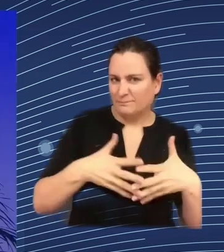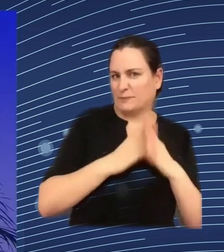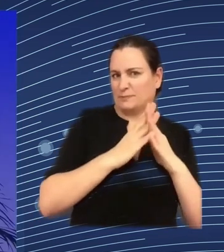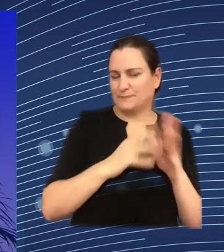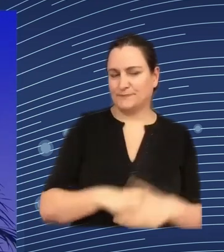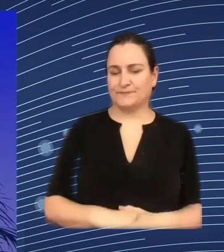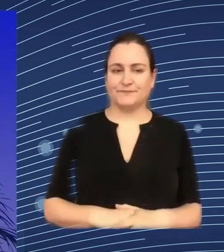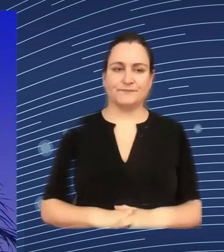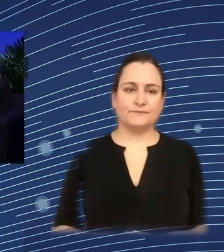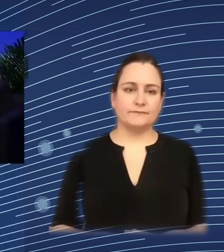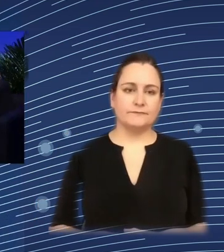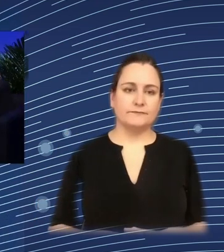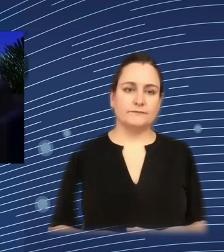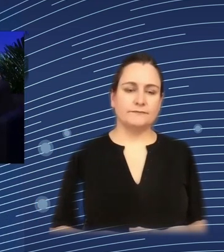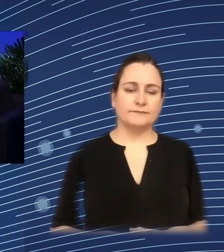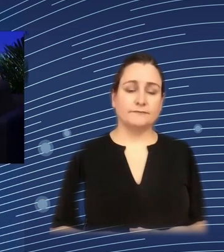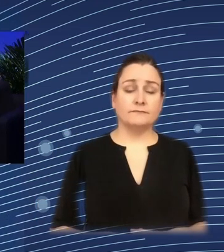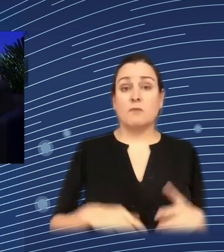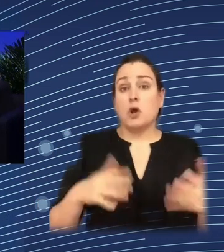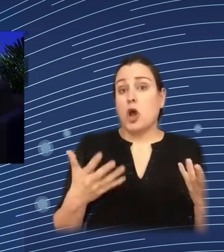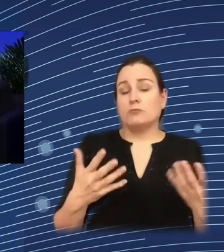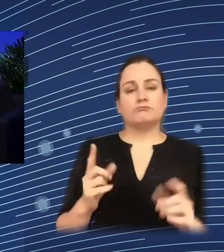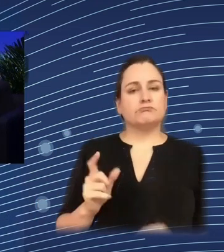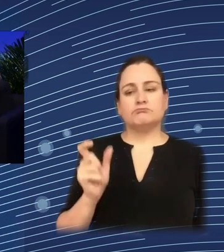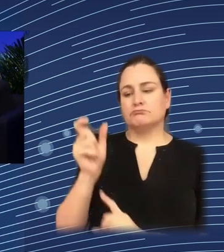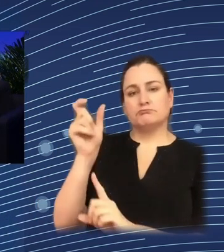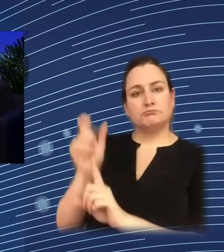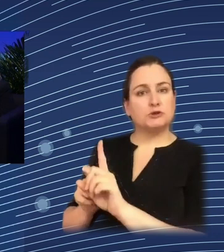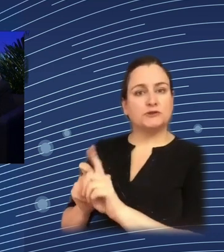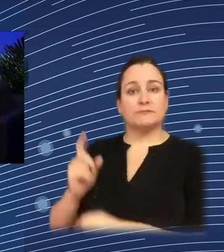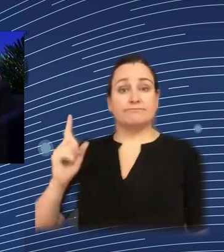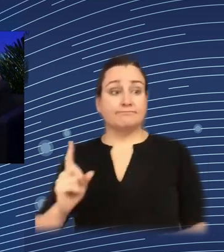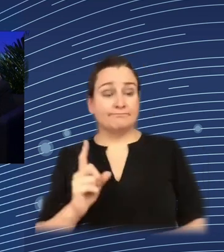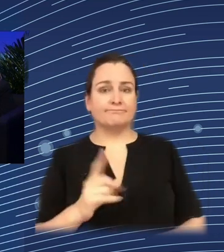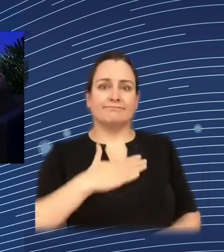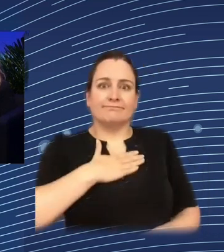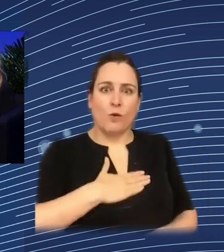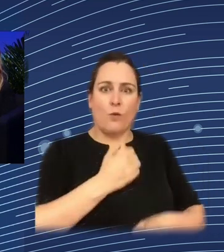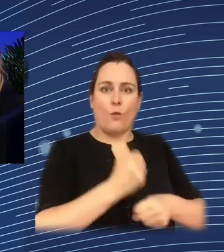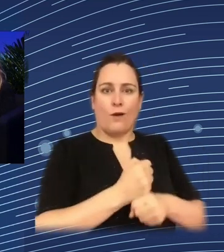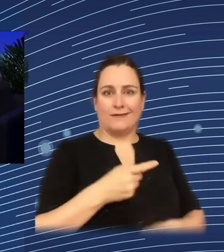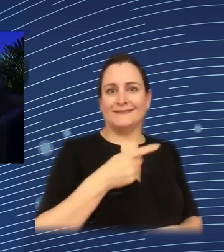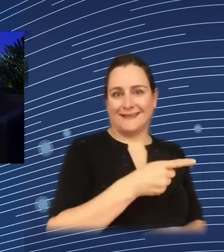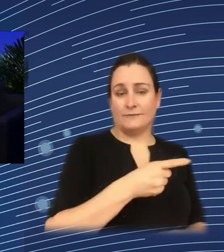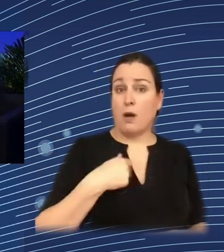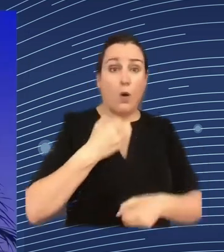employees i.e. data harvested through during hiring processes